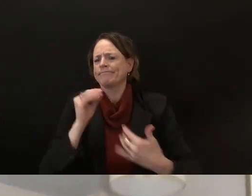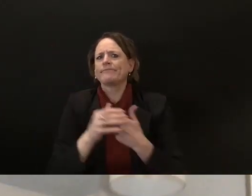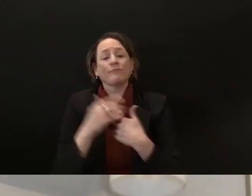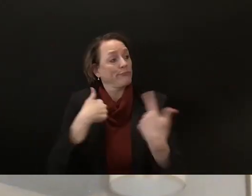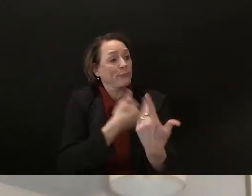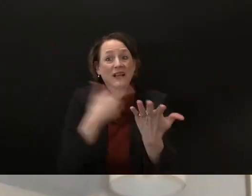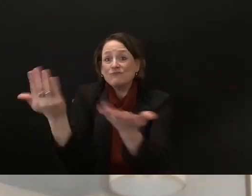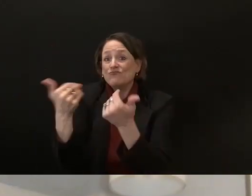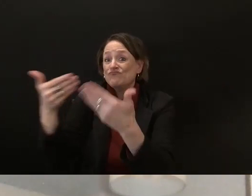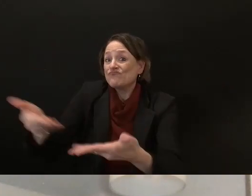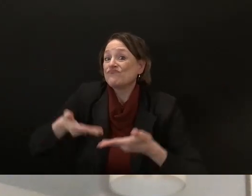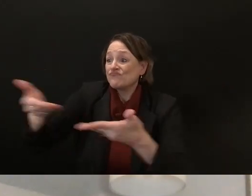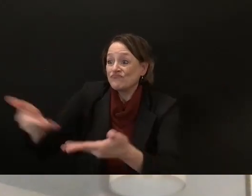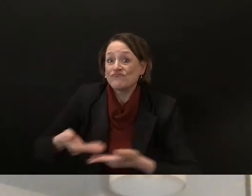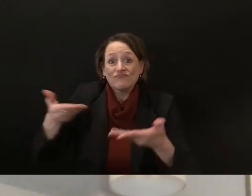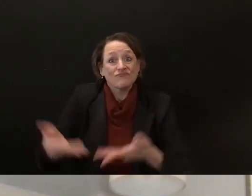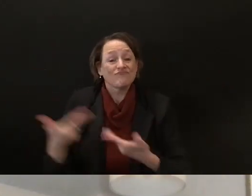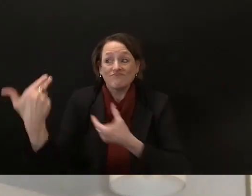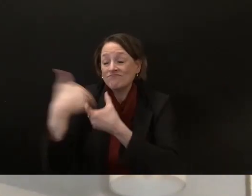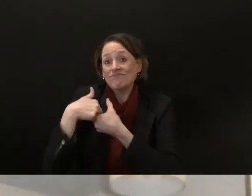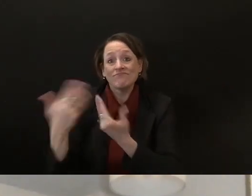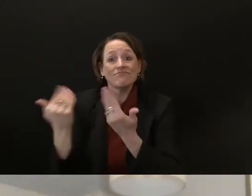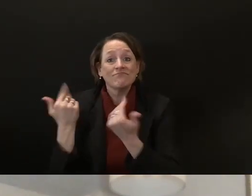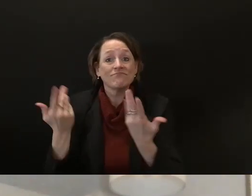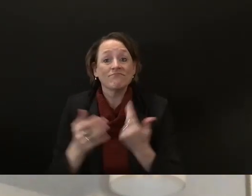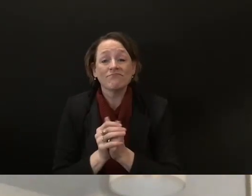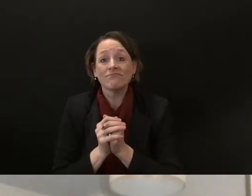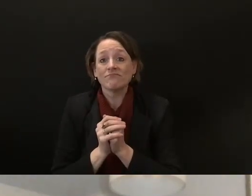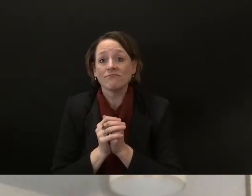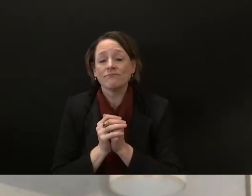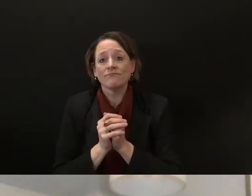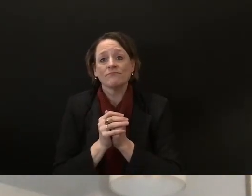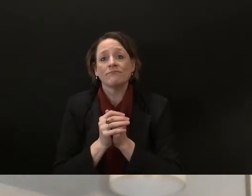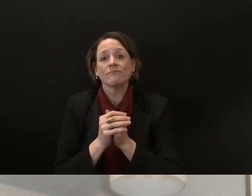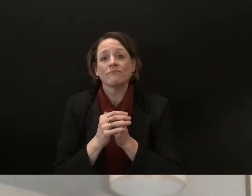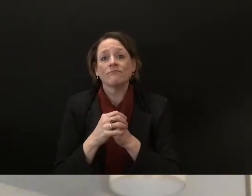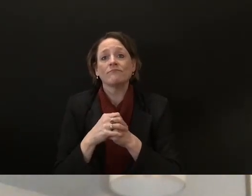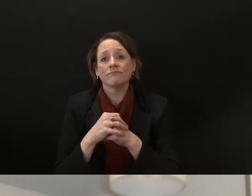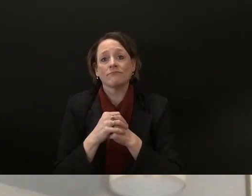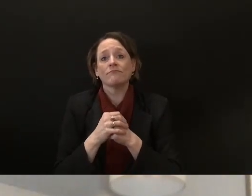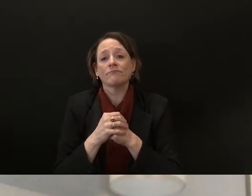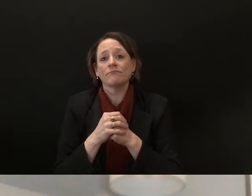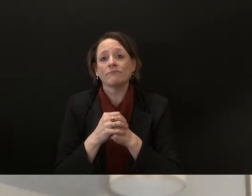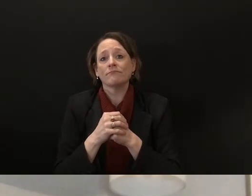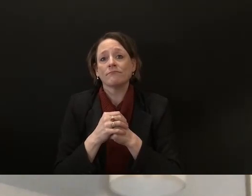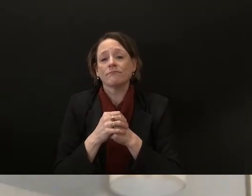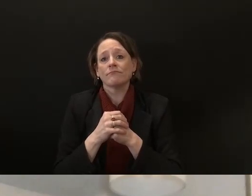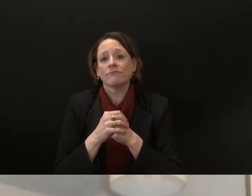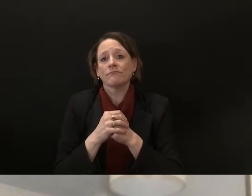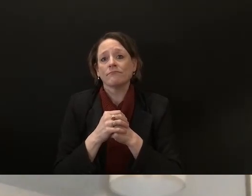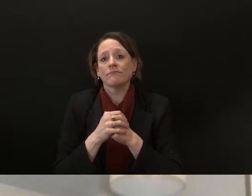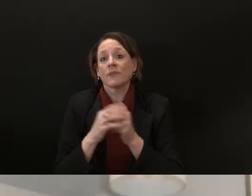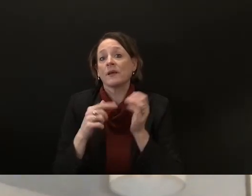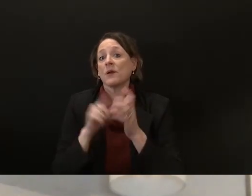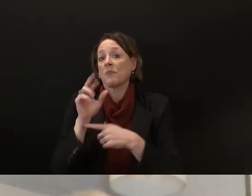the um just to put a a finer point because everyone likes the latest in what's new with the news so